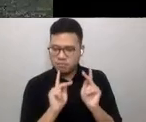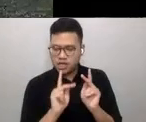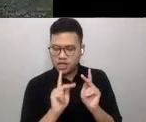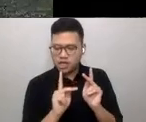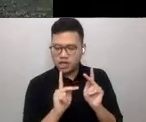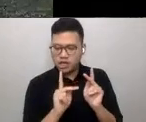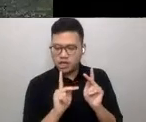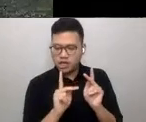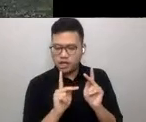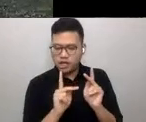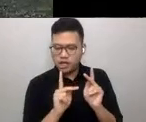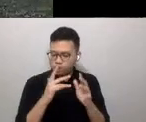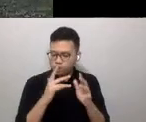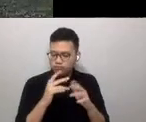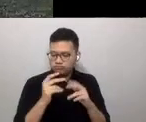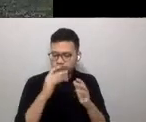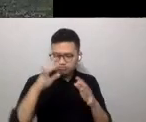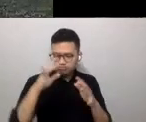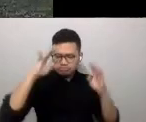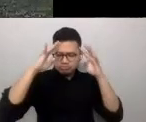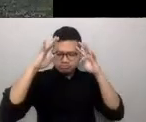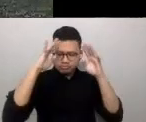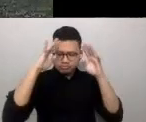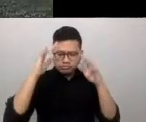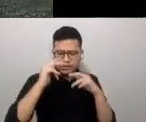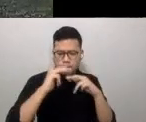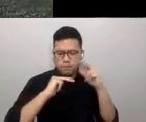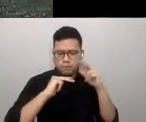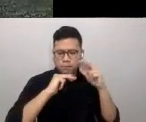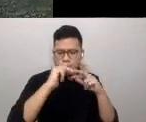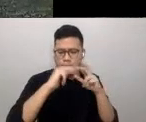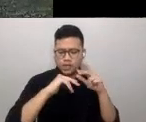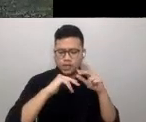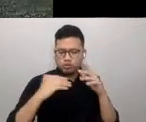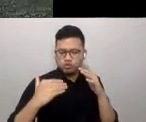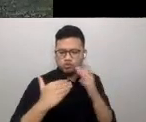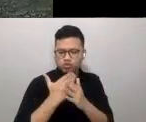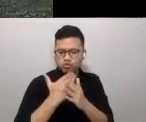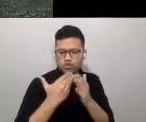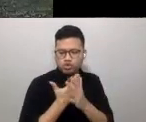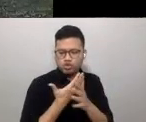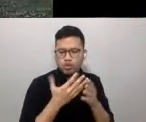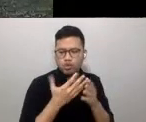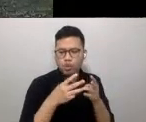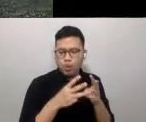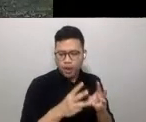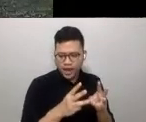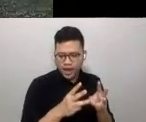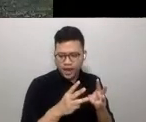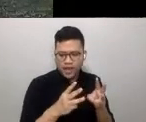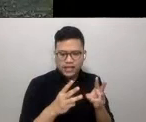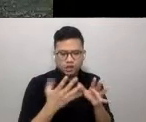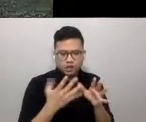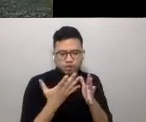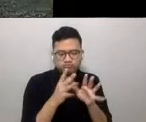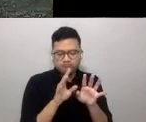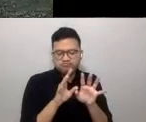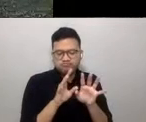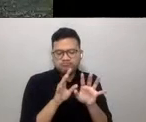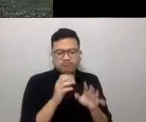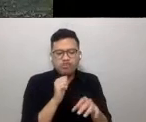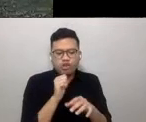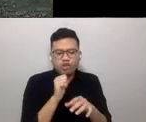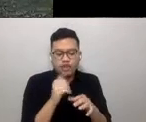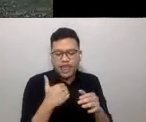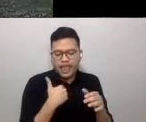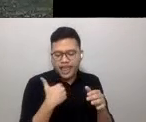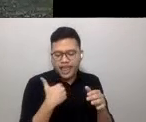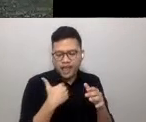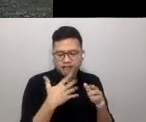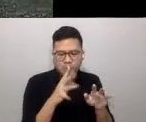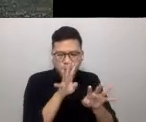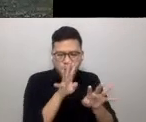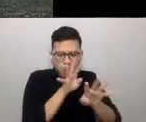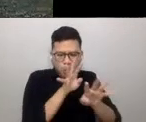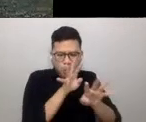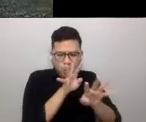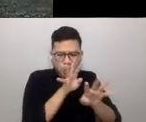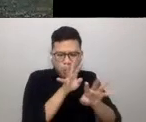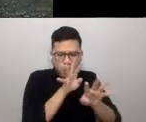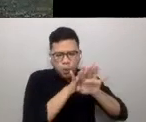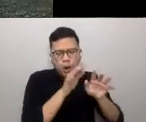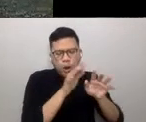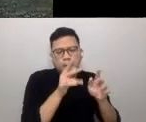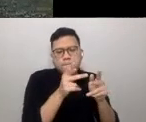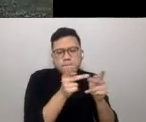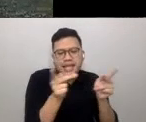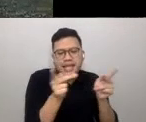improvements during the Renaissance that included the clearing of overcrowded living quarters, opening up of large public